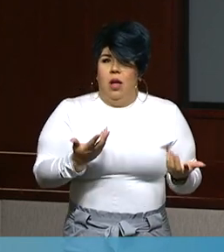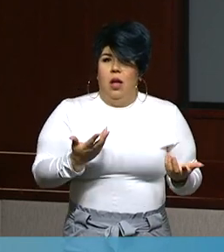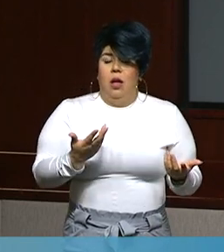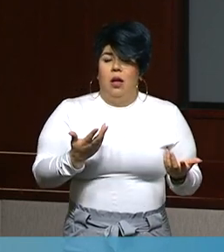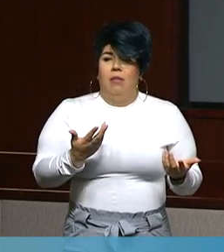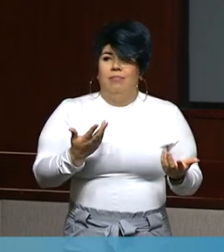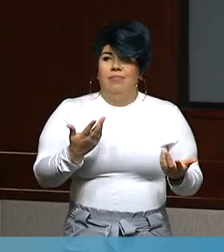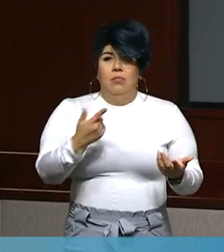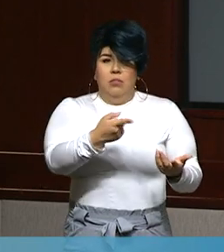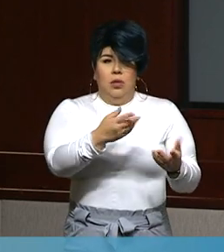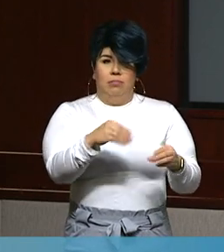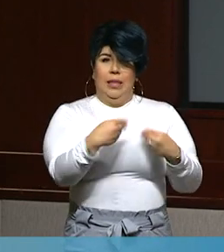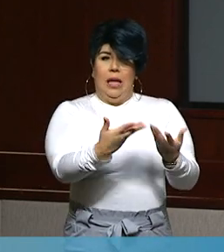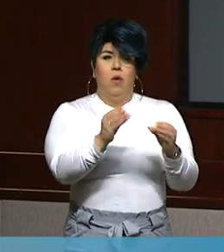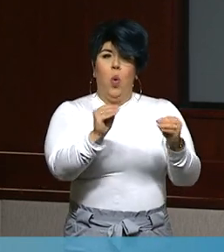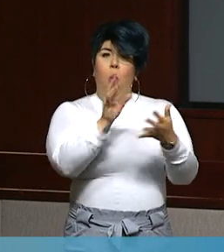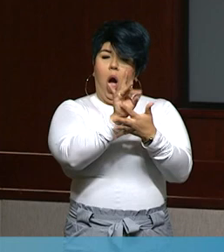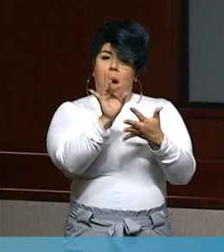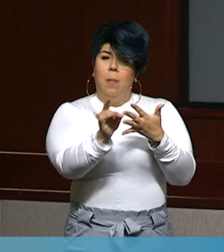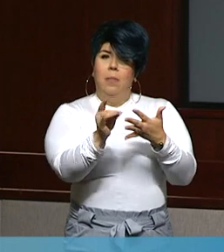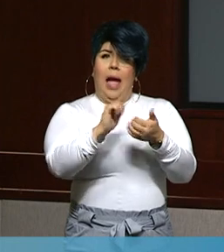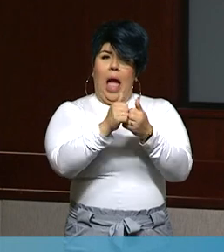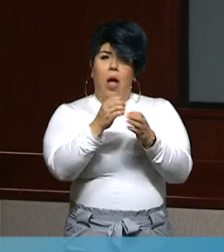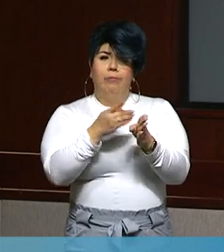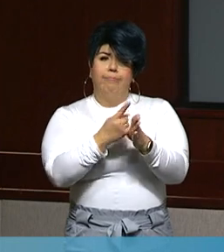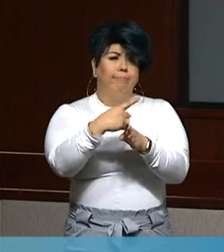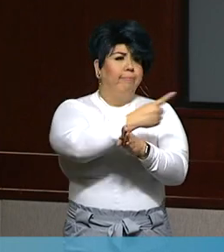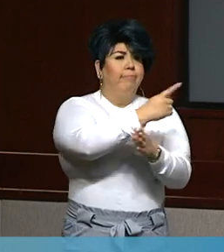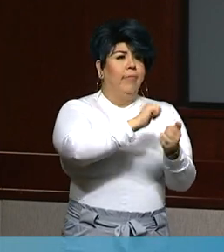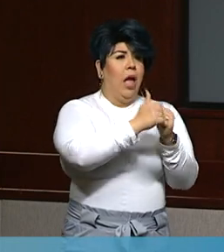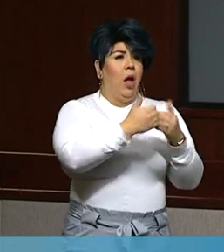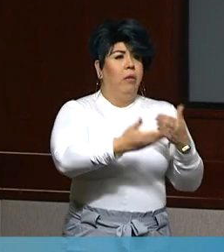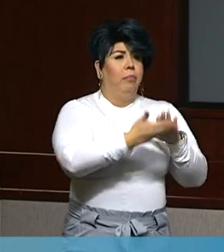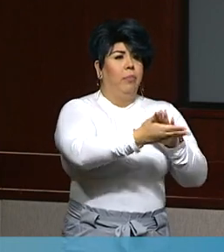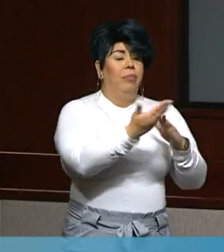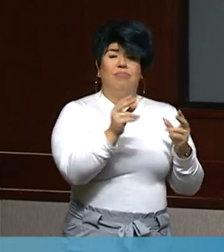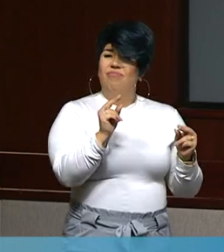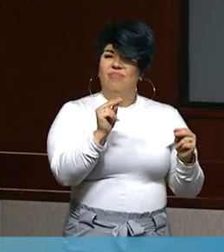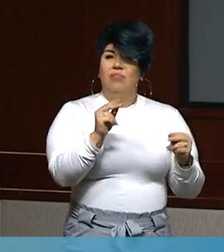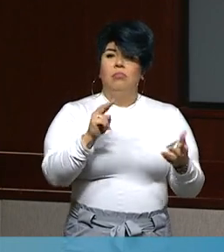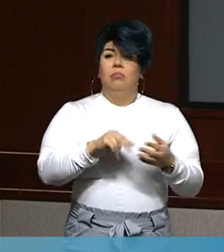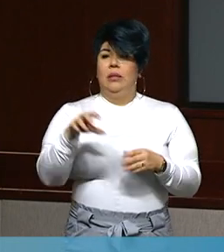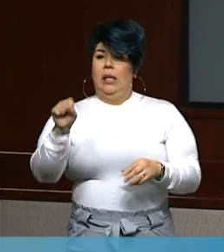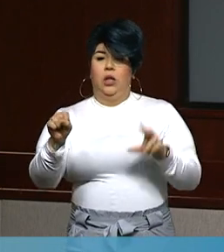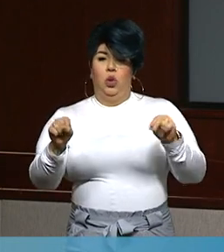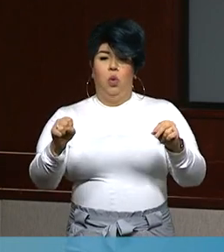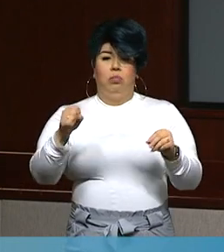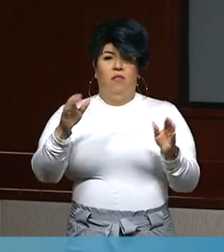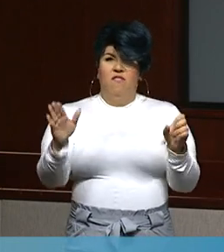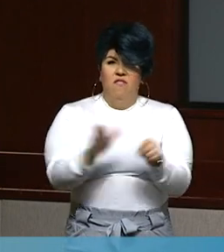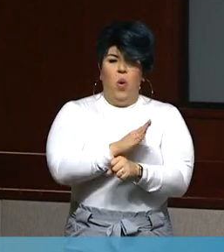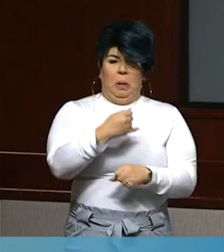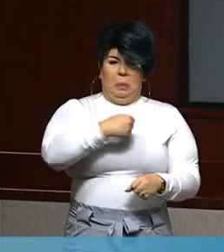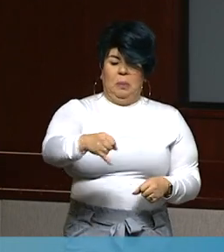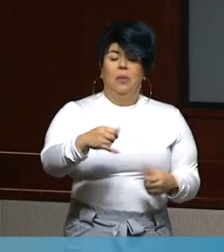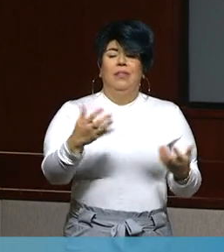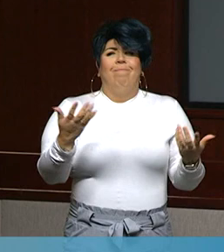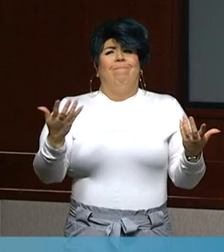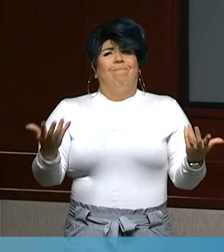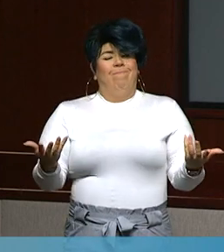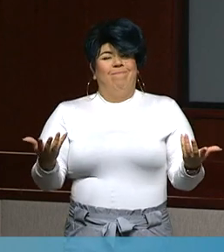given a pathway to do that. And it's do or die. And that's the